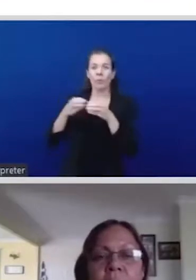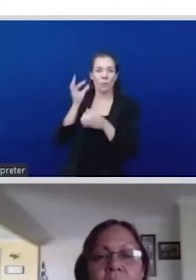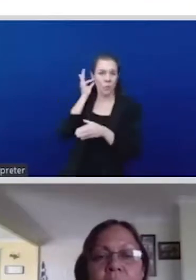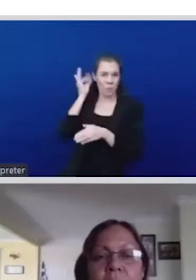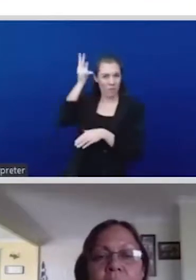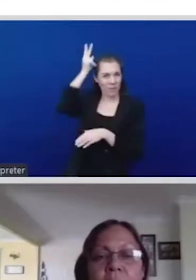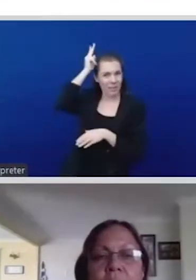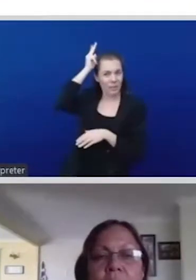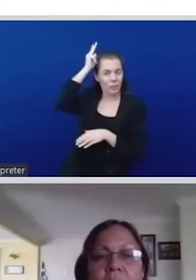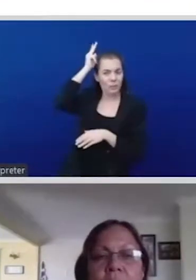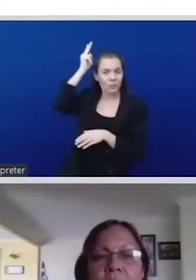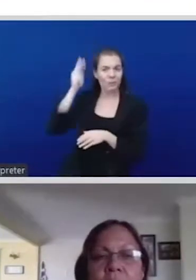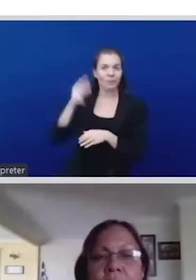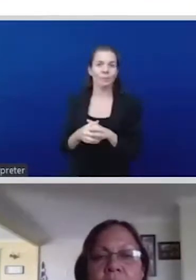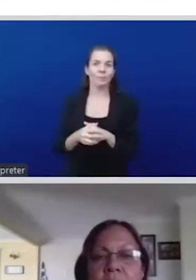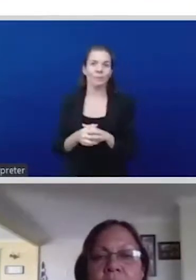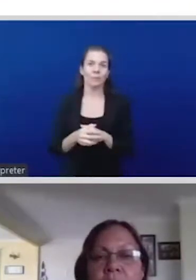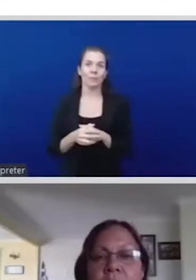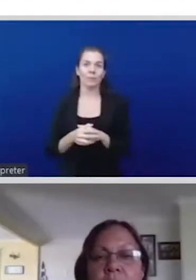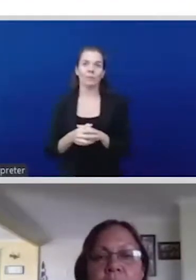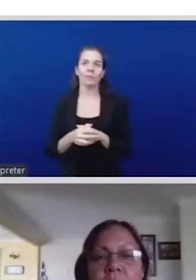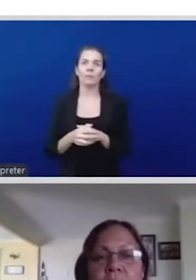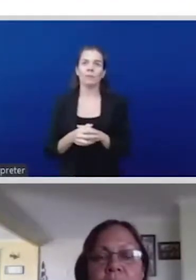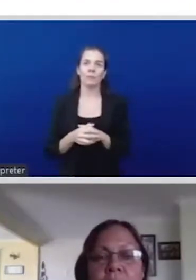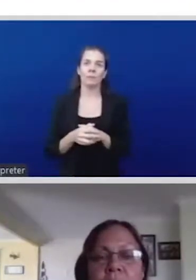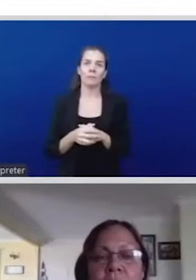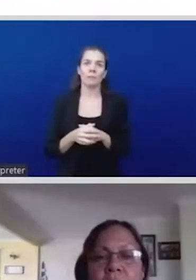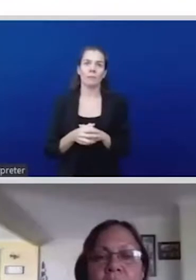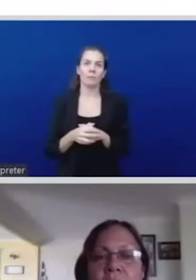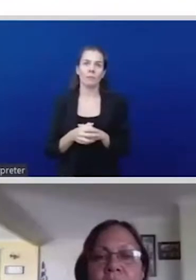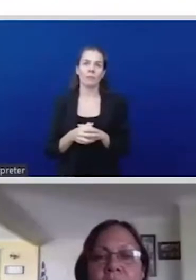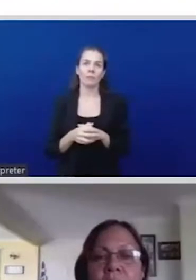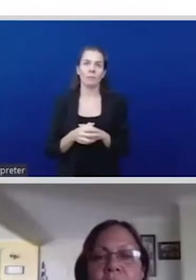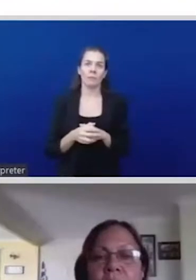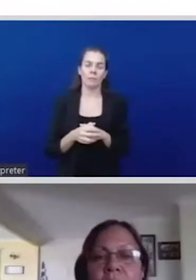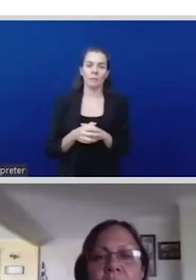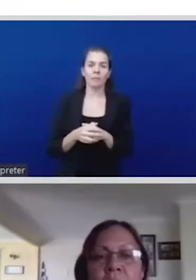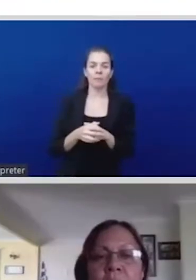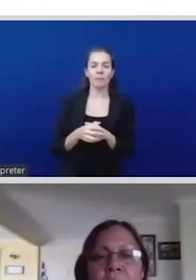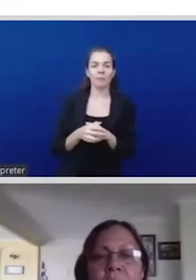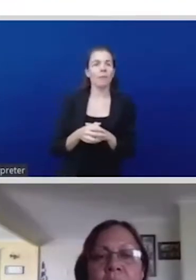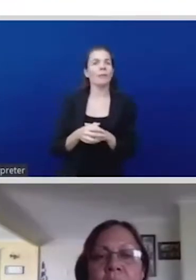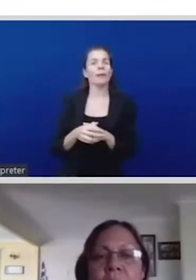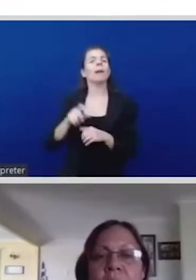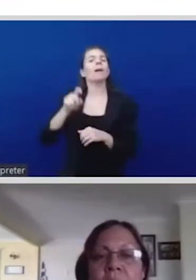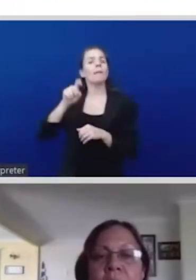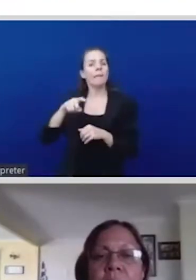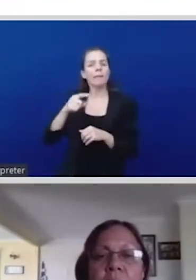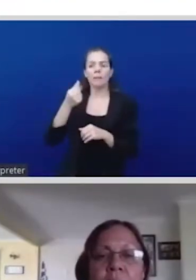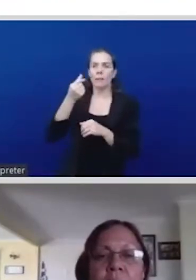global contracts, it cannot be in the individual countries. It has to be a global orientation. So that's at a global level.